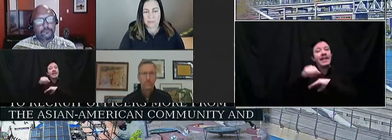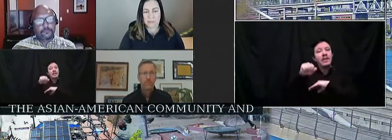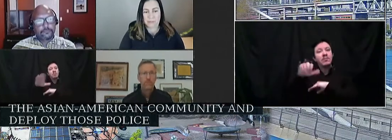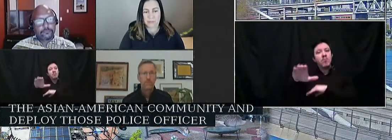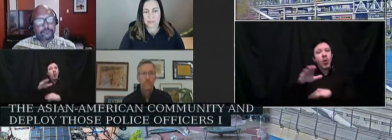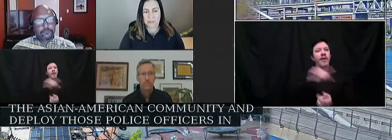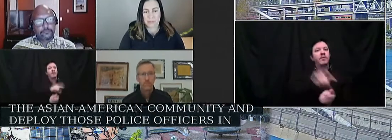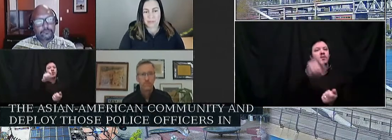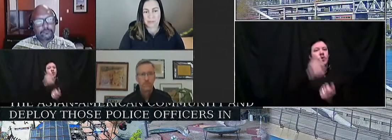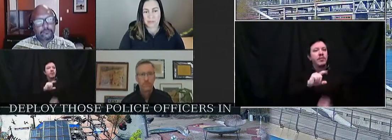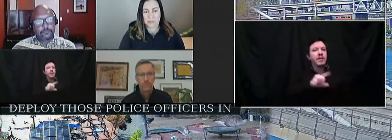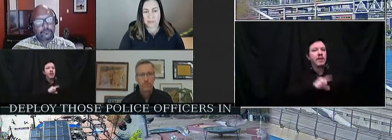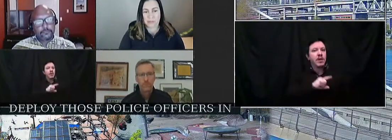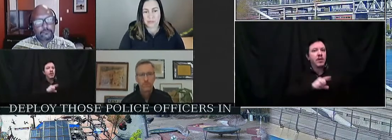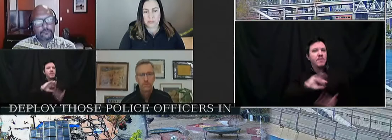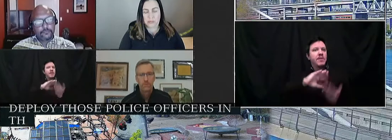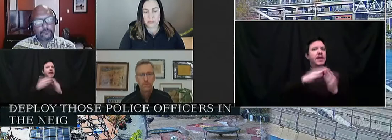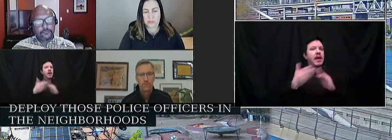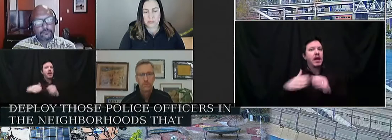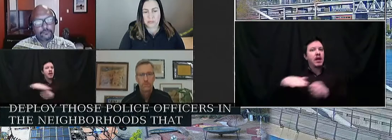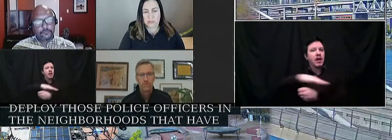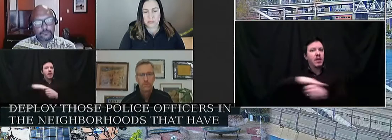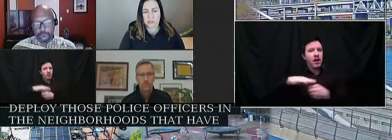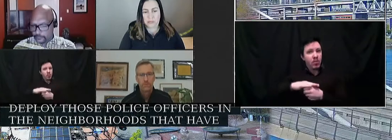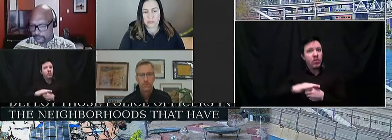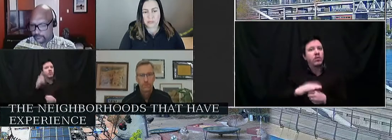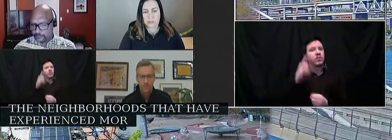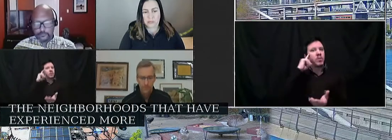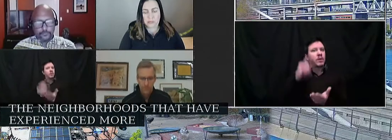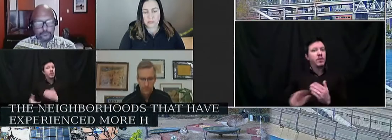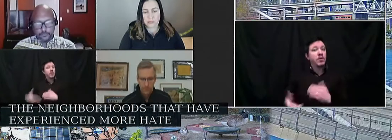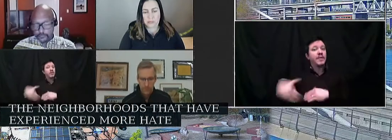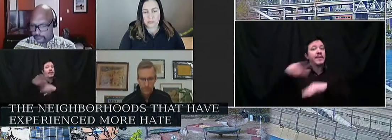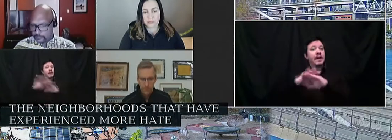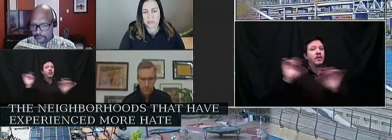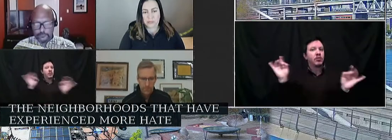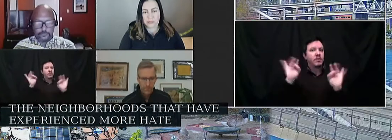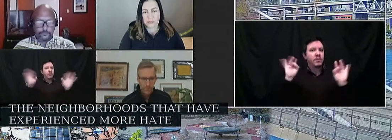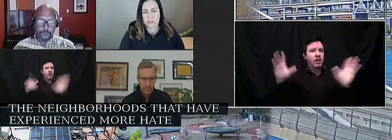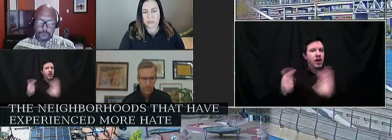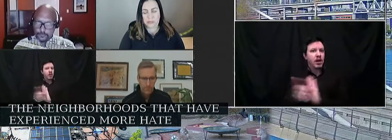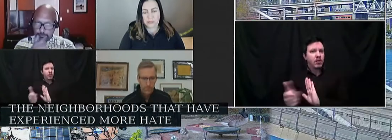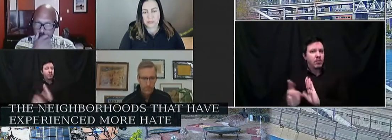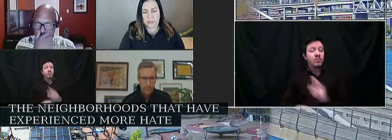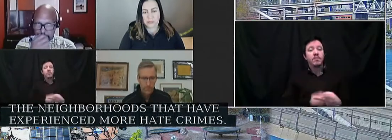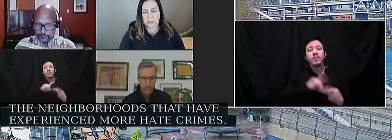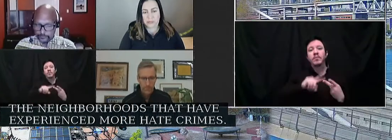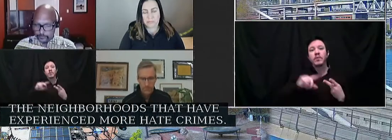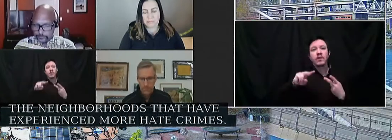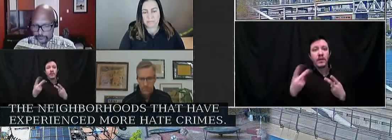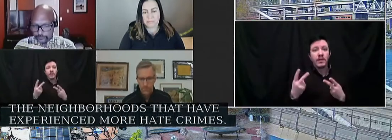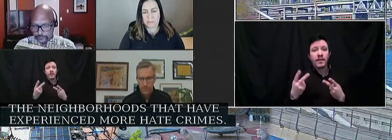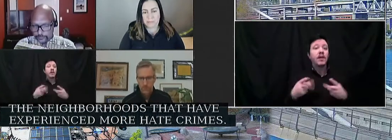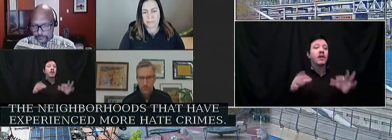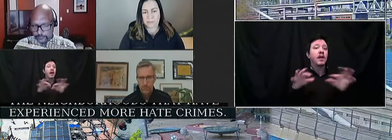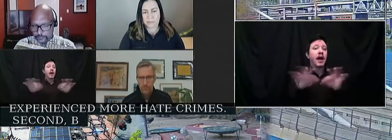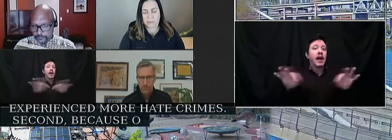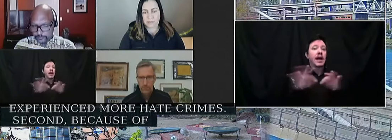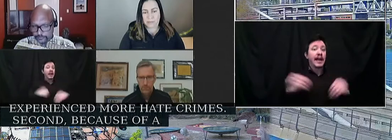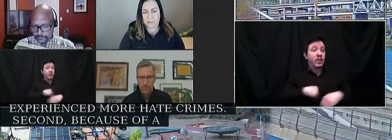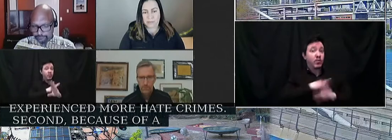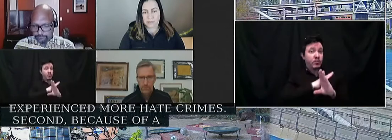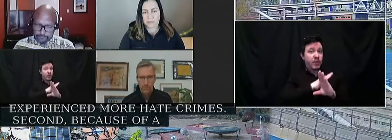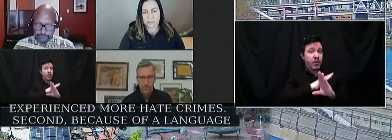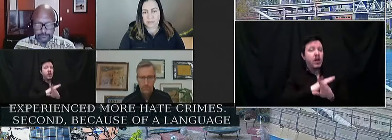that have experienced more hate crimes. Second, because of a language barrier, people